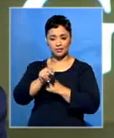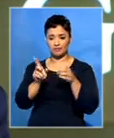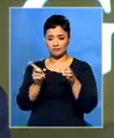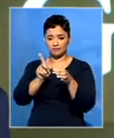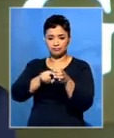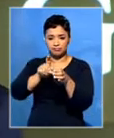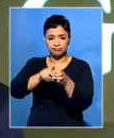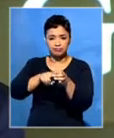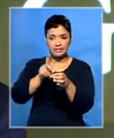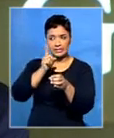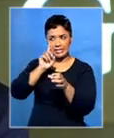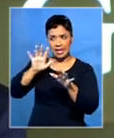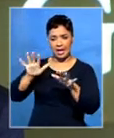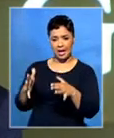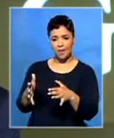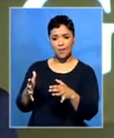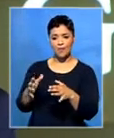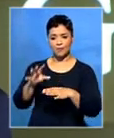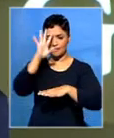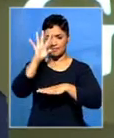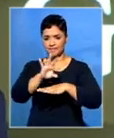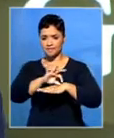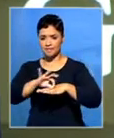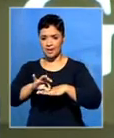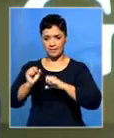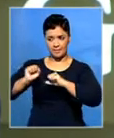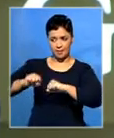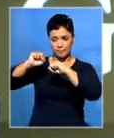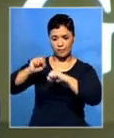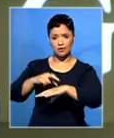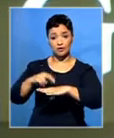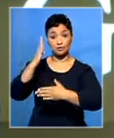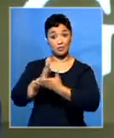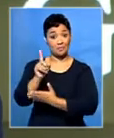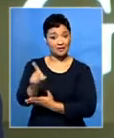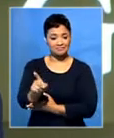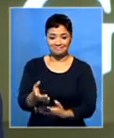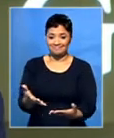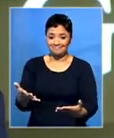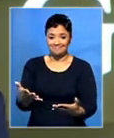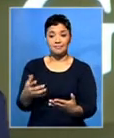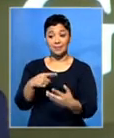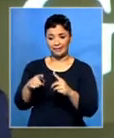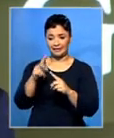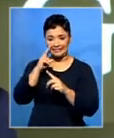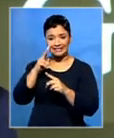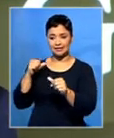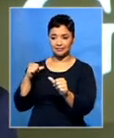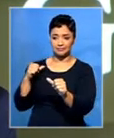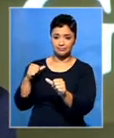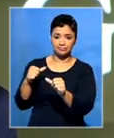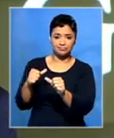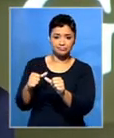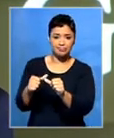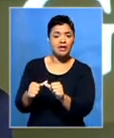done to implement the agreed program of action, it would show that, by and large, not much was done by all of